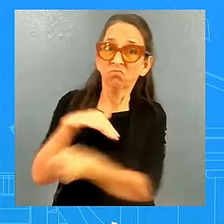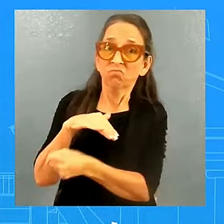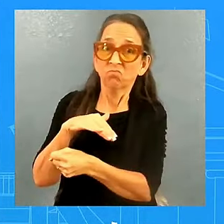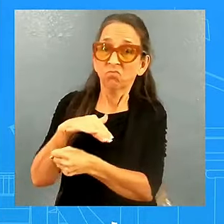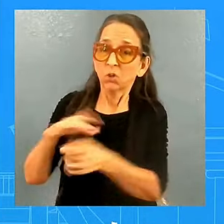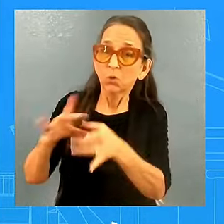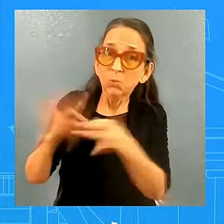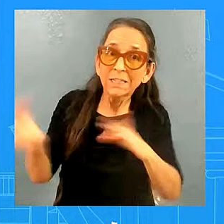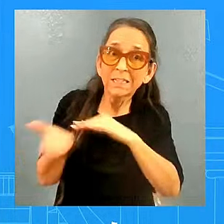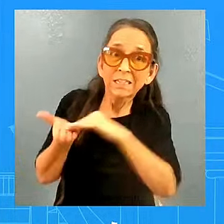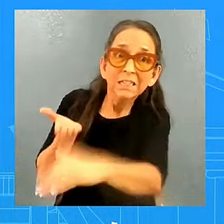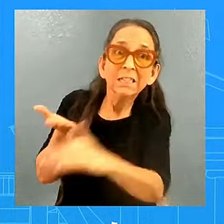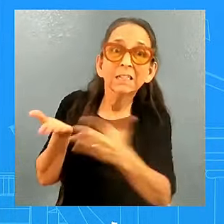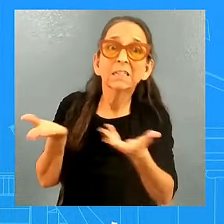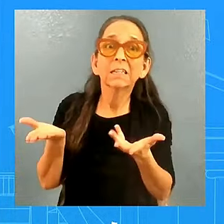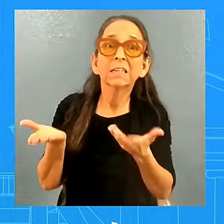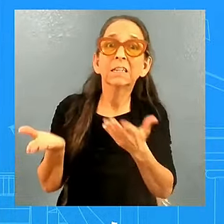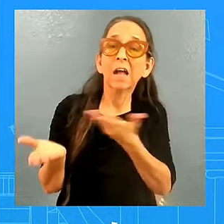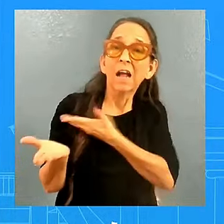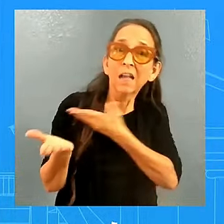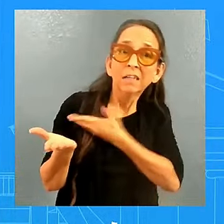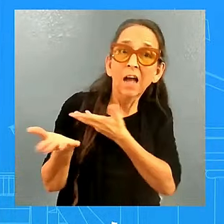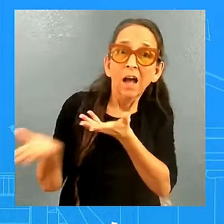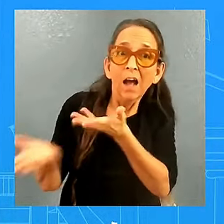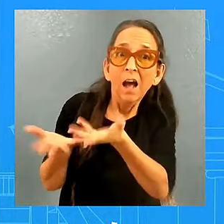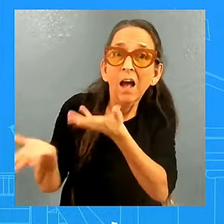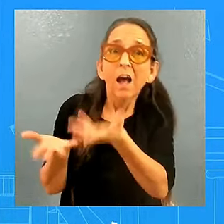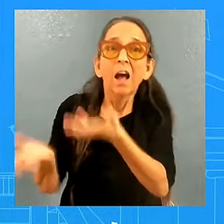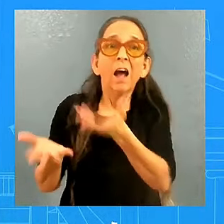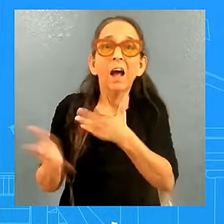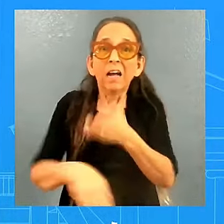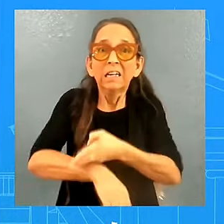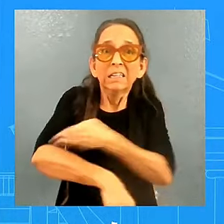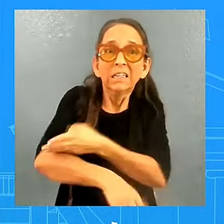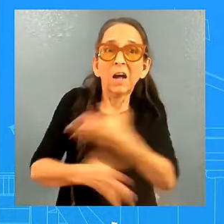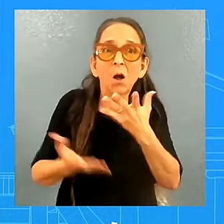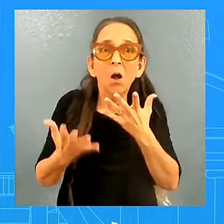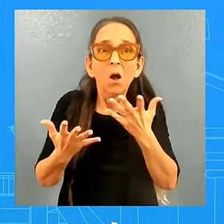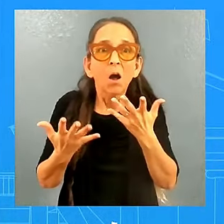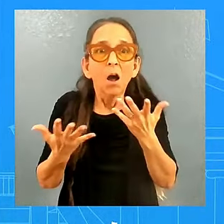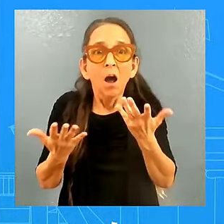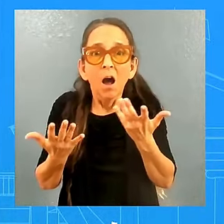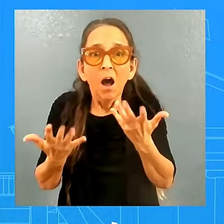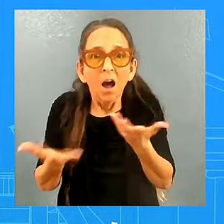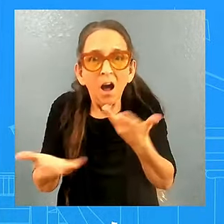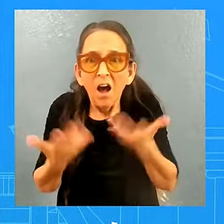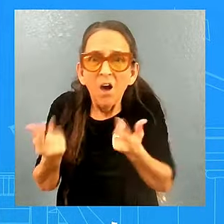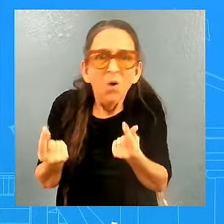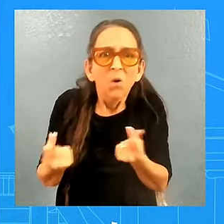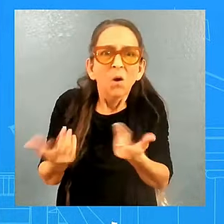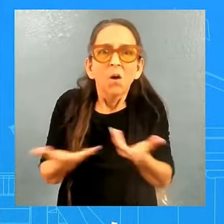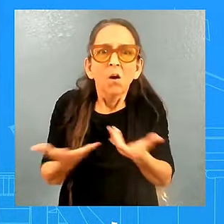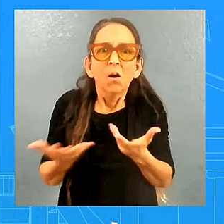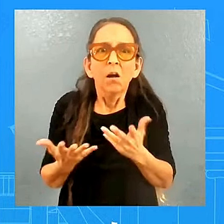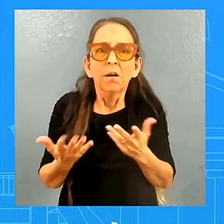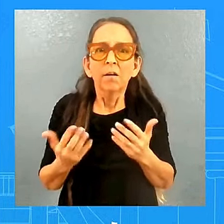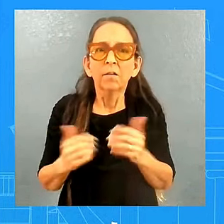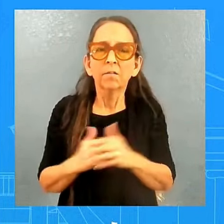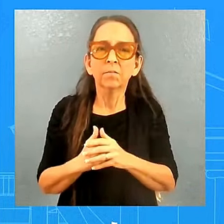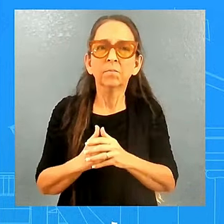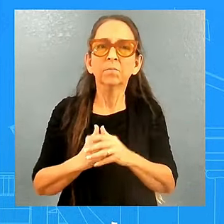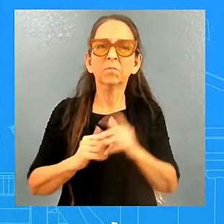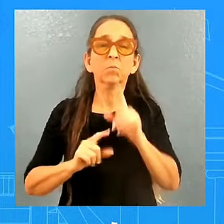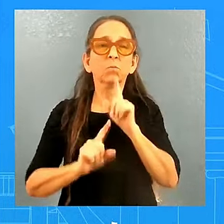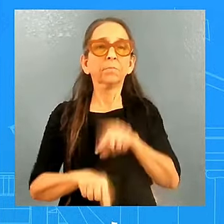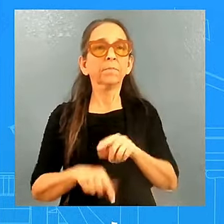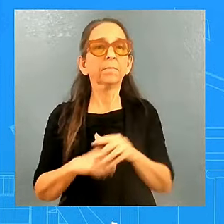you mentioned Gaza, we're going to continue to work to advance diplomatic efforts, obviously, to end the war in